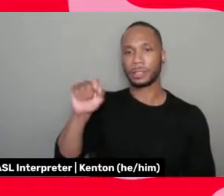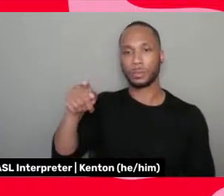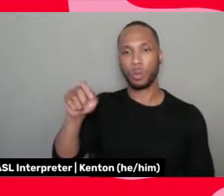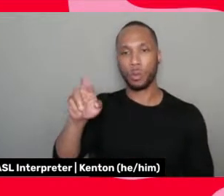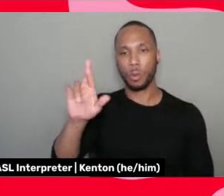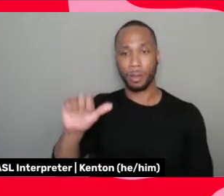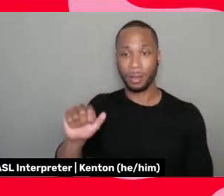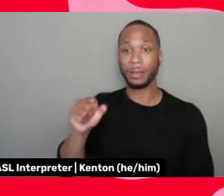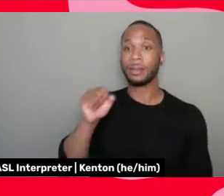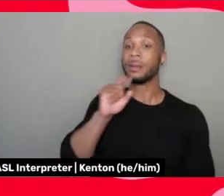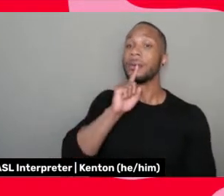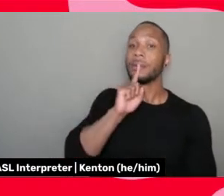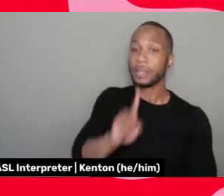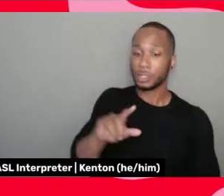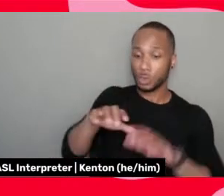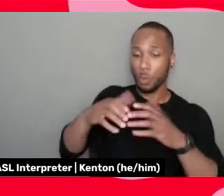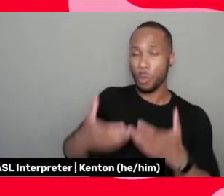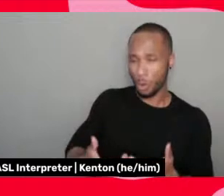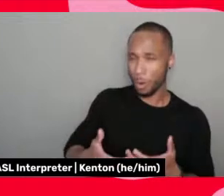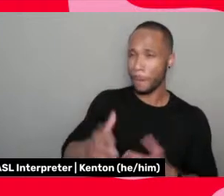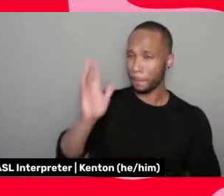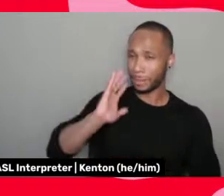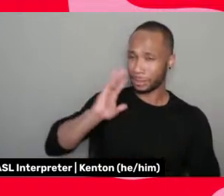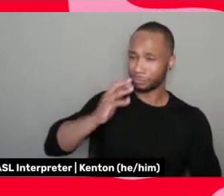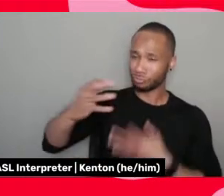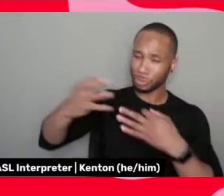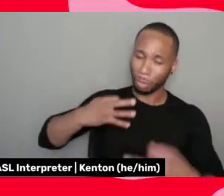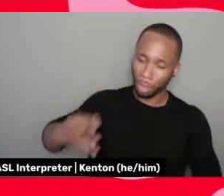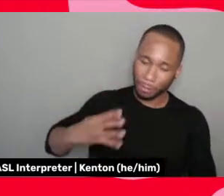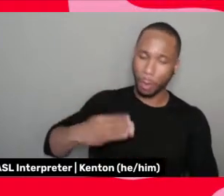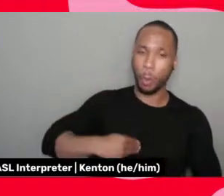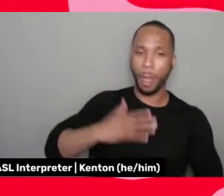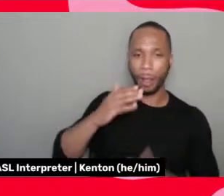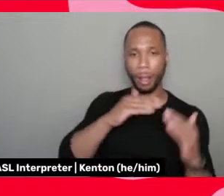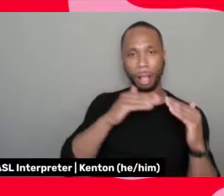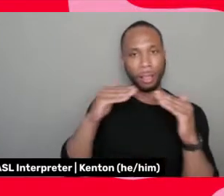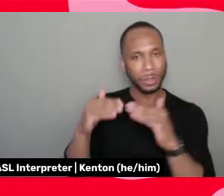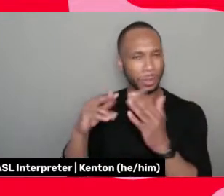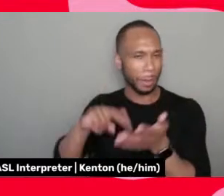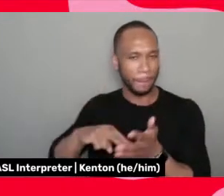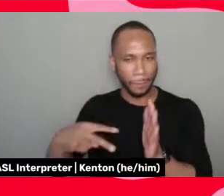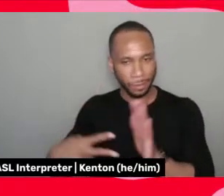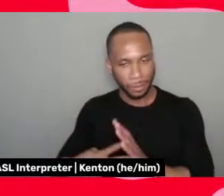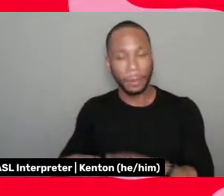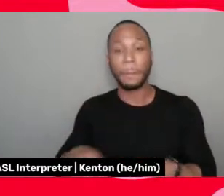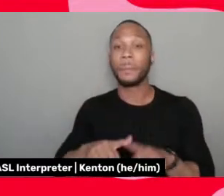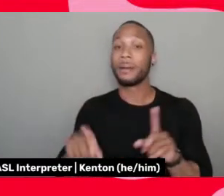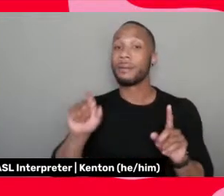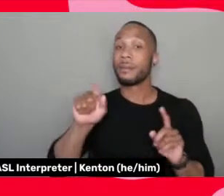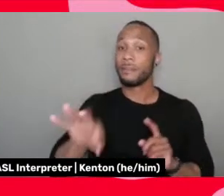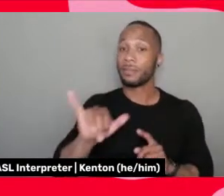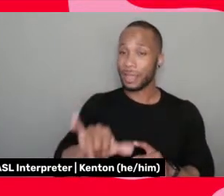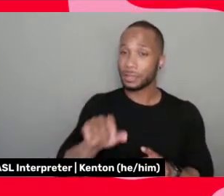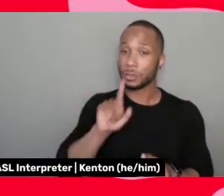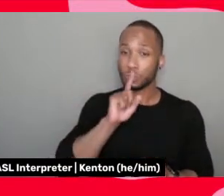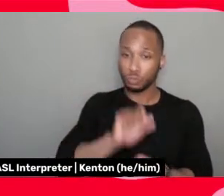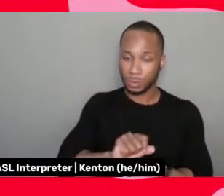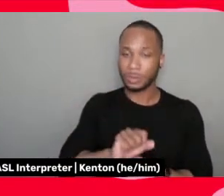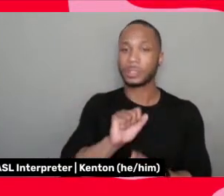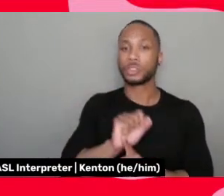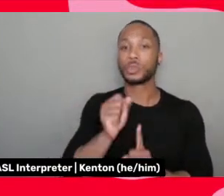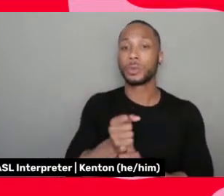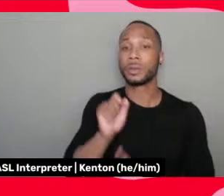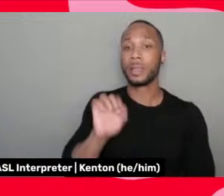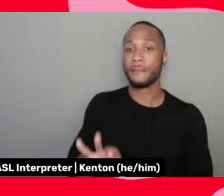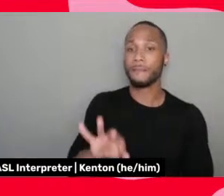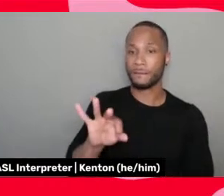to explain to one of my white colleagues many years ago, you know, that, um, that if that is the case, if Africa